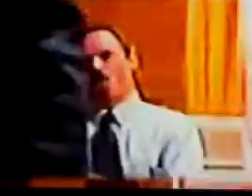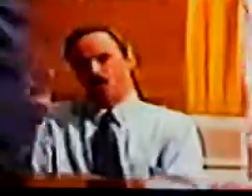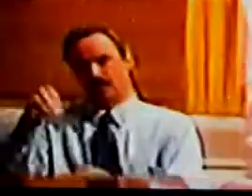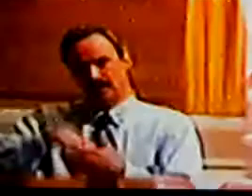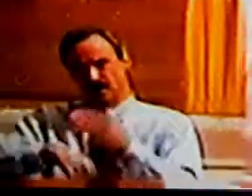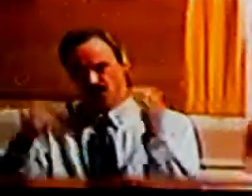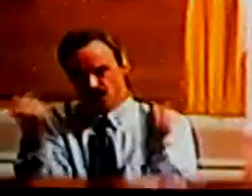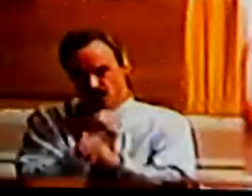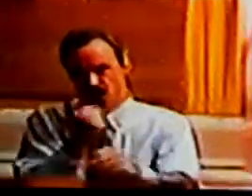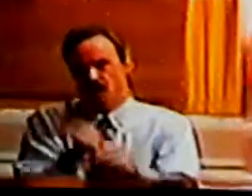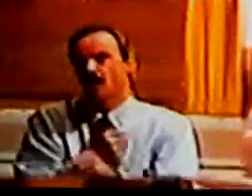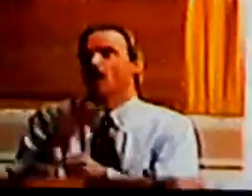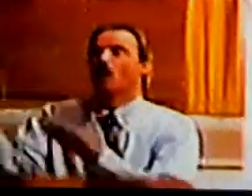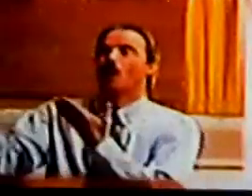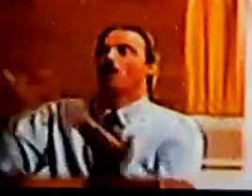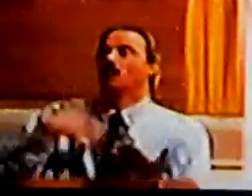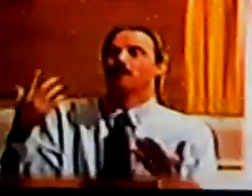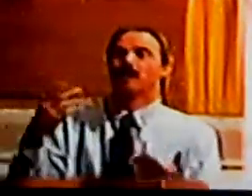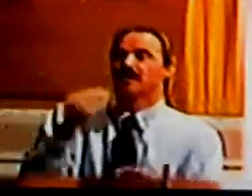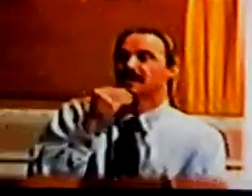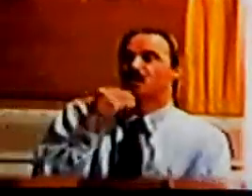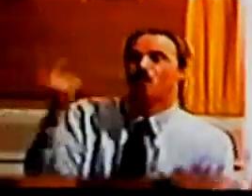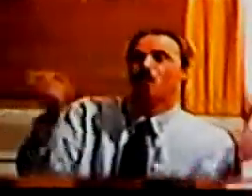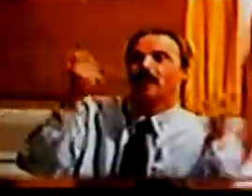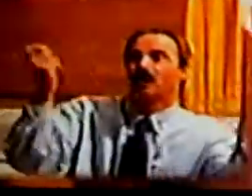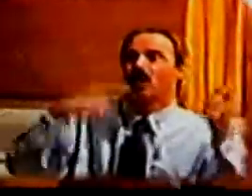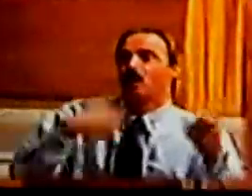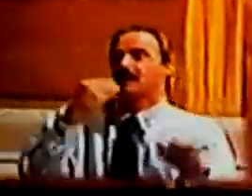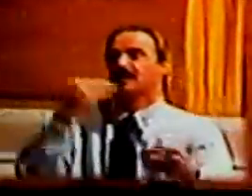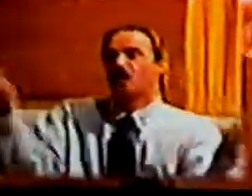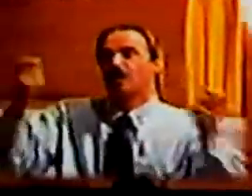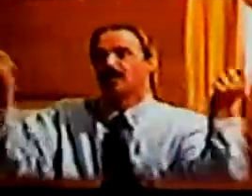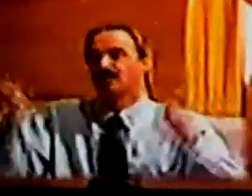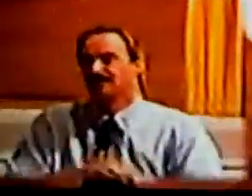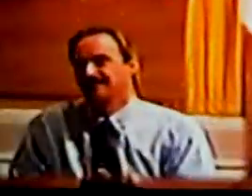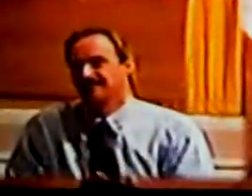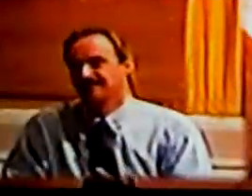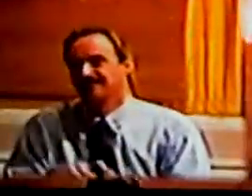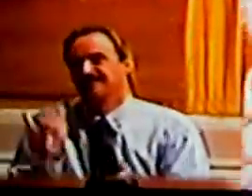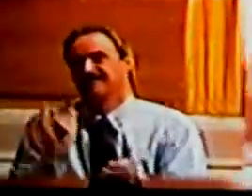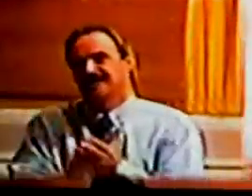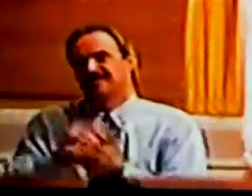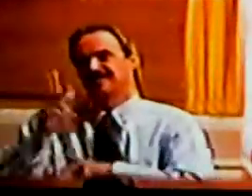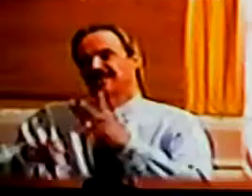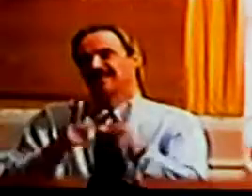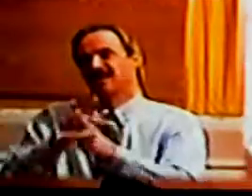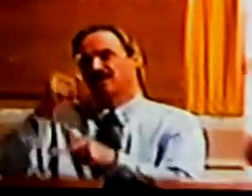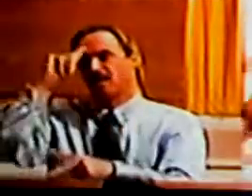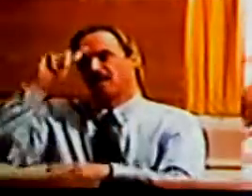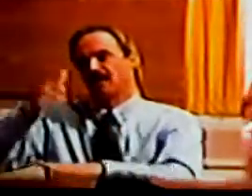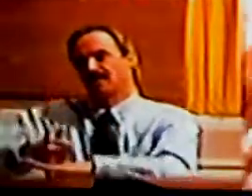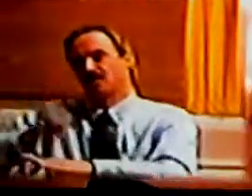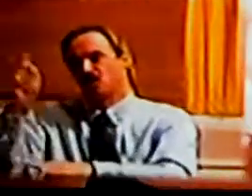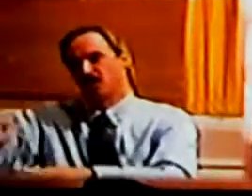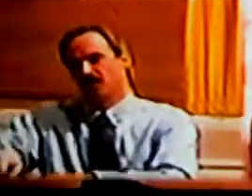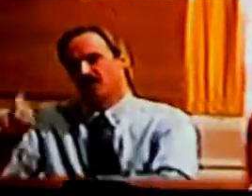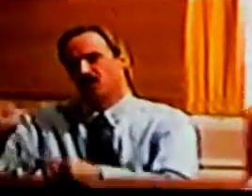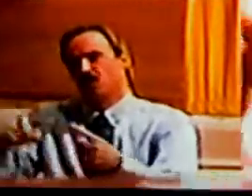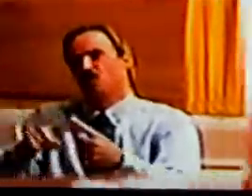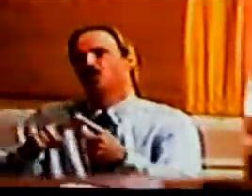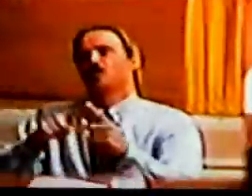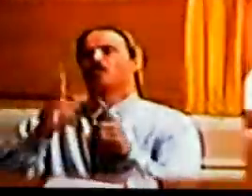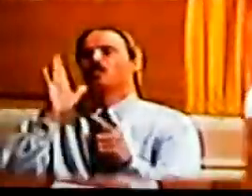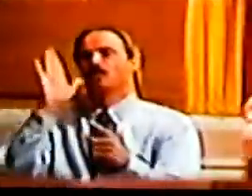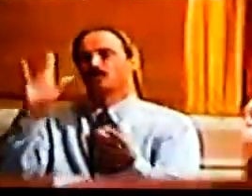bring me the winner i want to eat the winner okay and that's the type of mindset you need when you're going through change